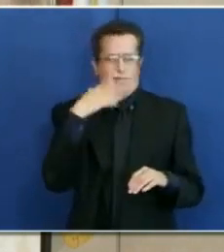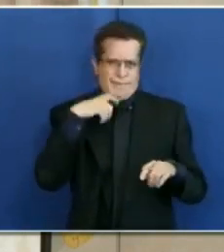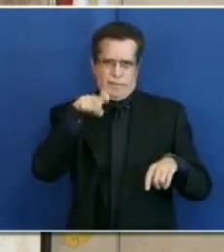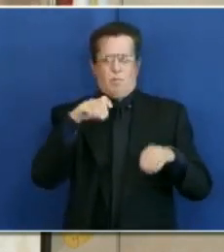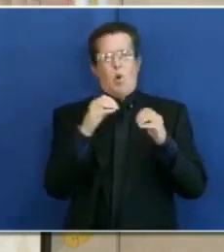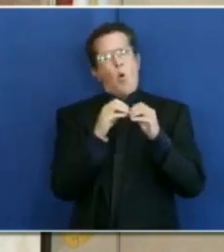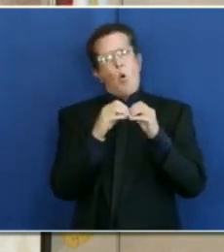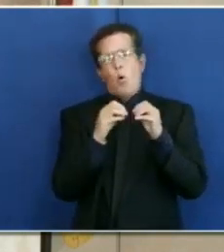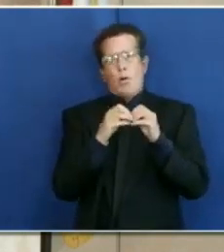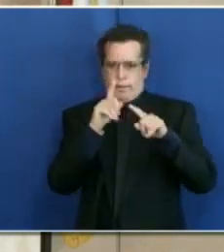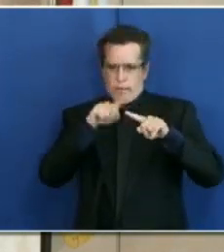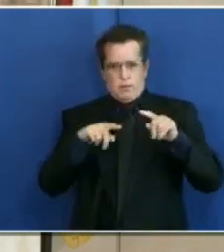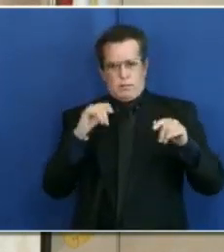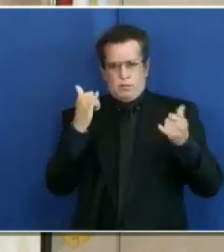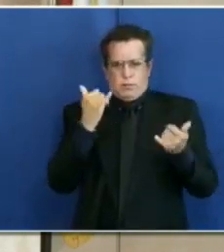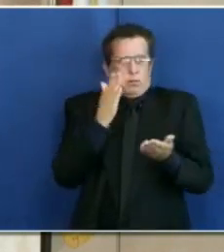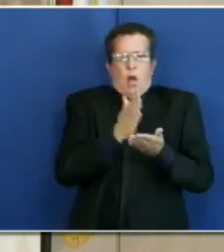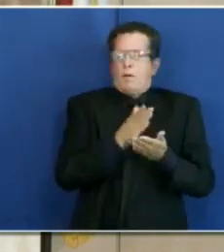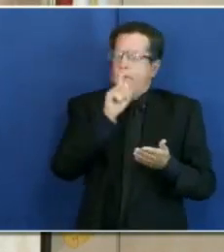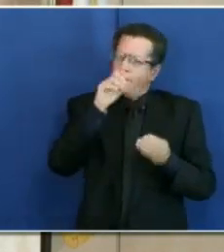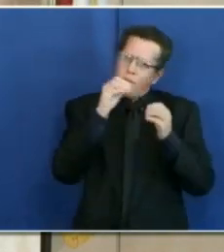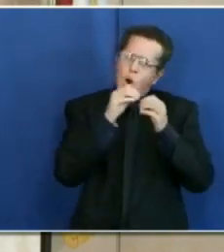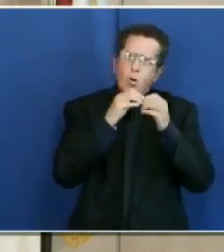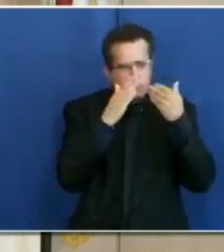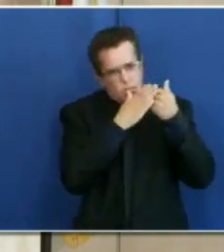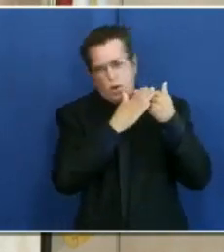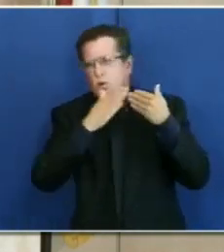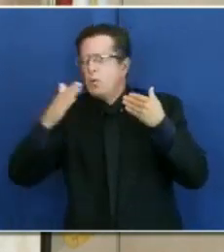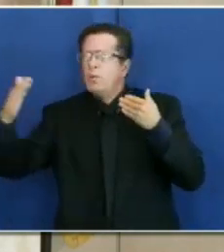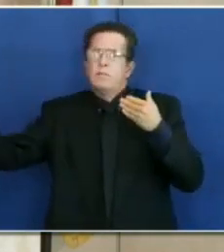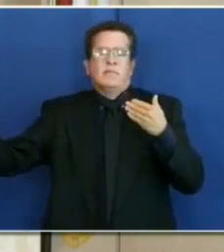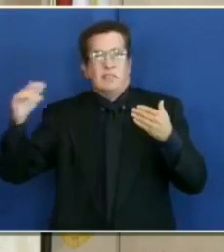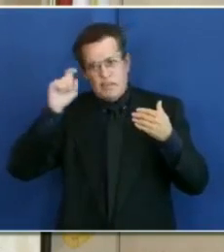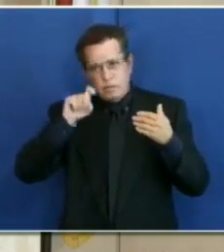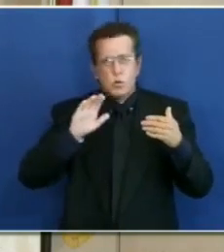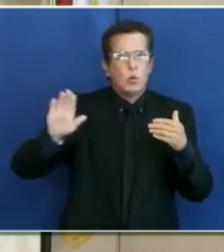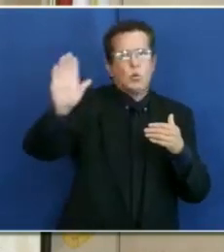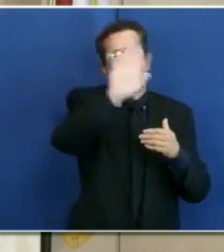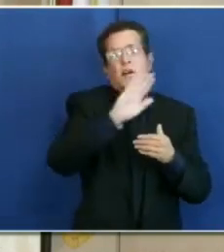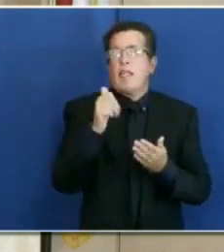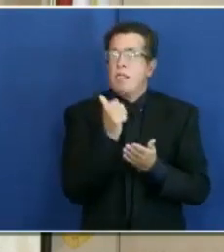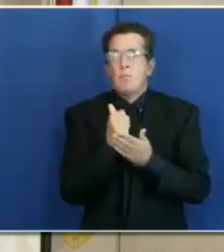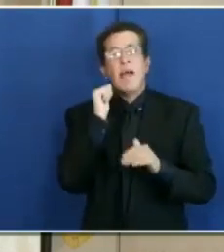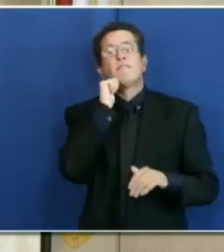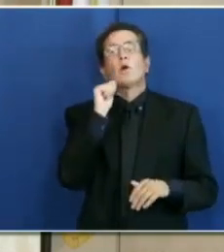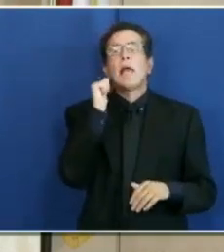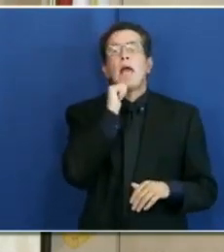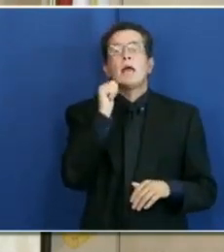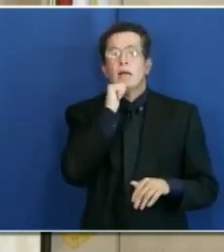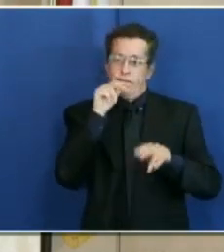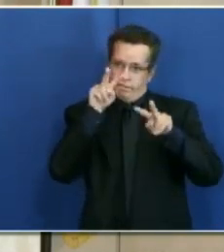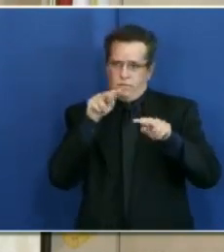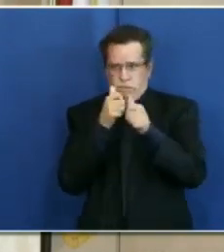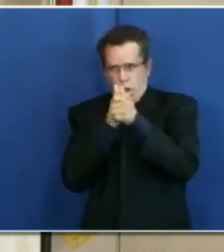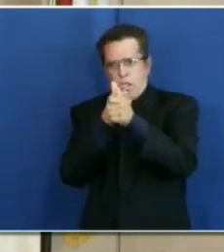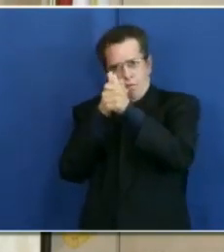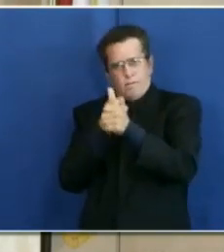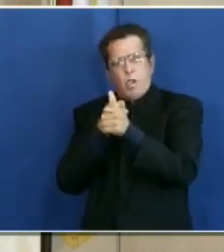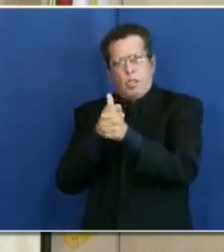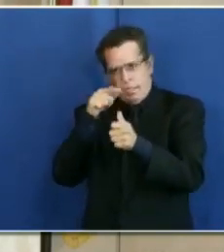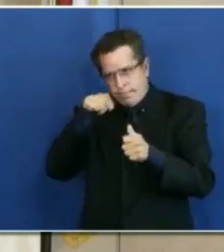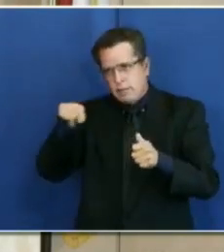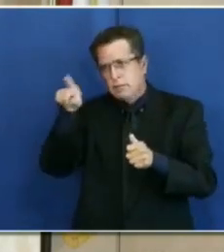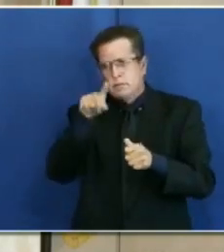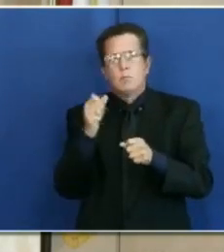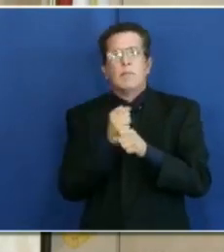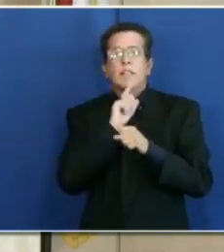just be a one-time practice. It has to be a continuation and a way of everyday operations to ensure that